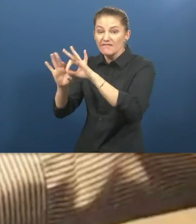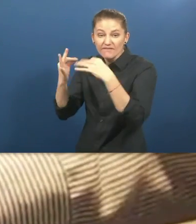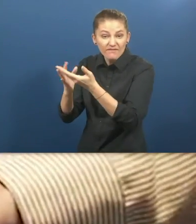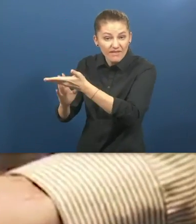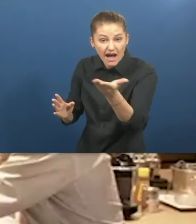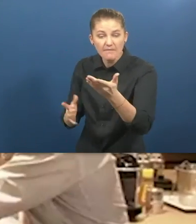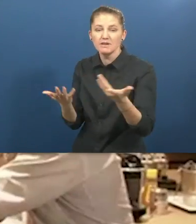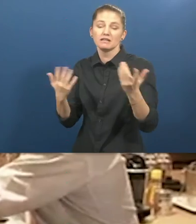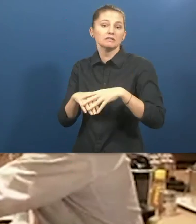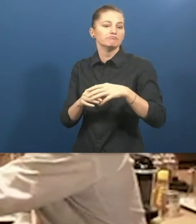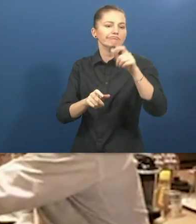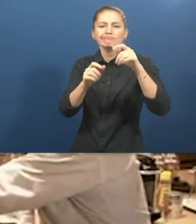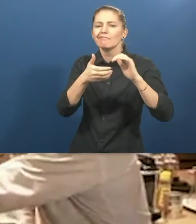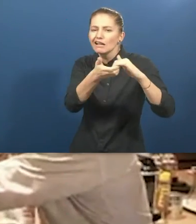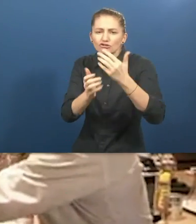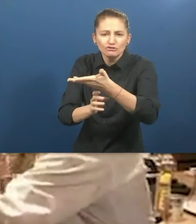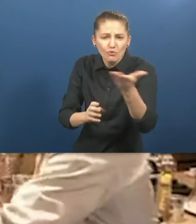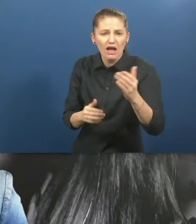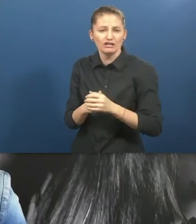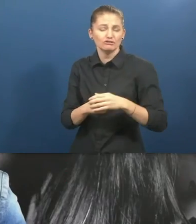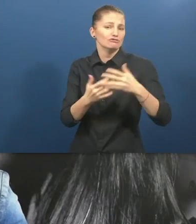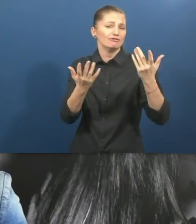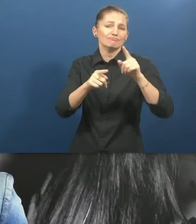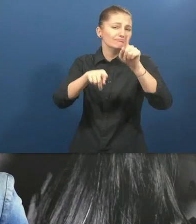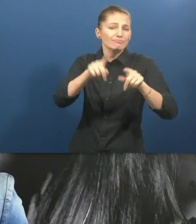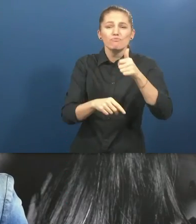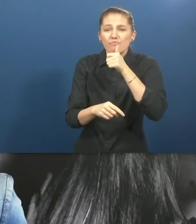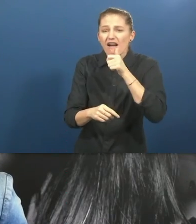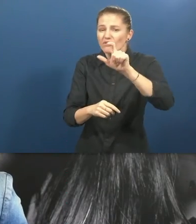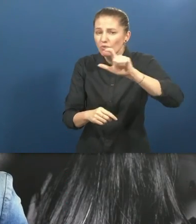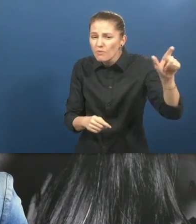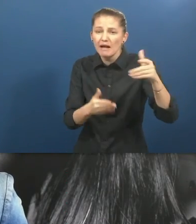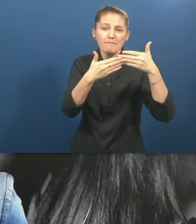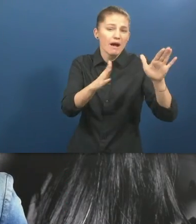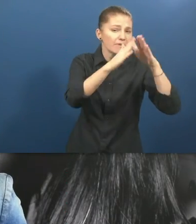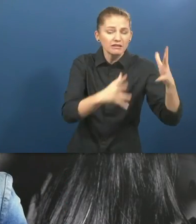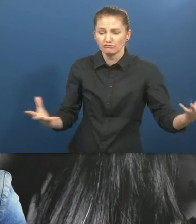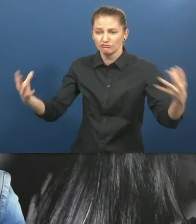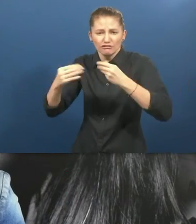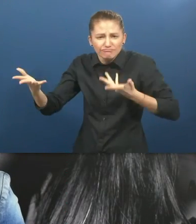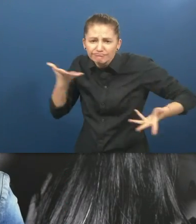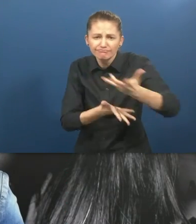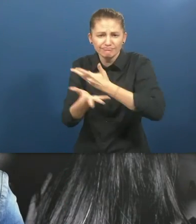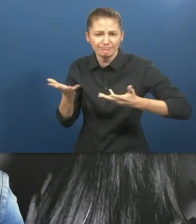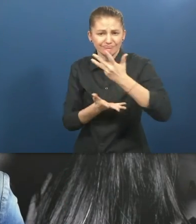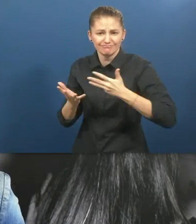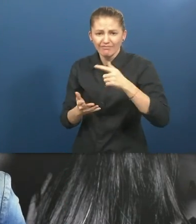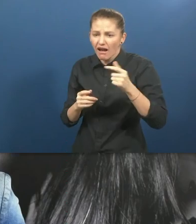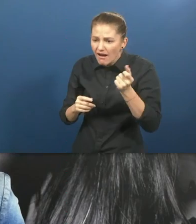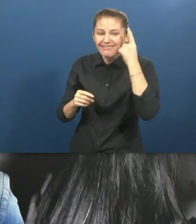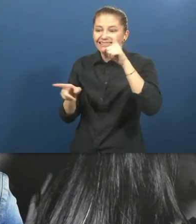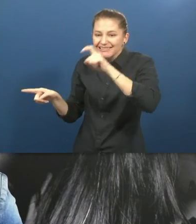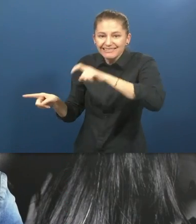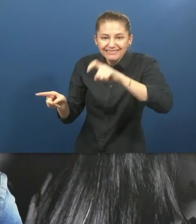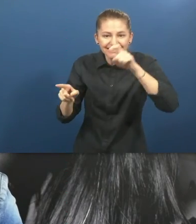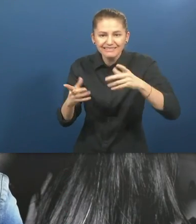and all the stakeholders involved in our process, companies, public institutions. And from the understanding of this demand, we do the